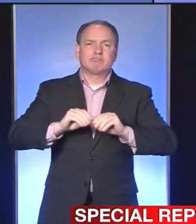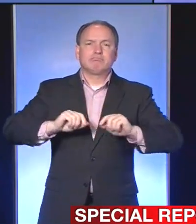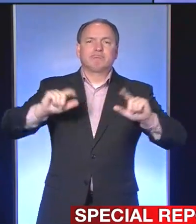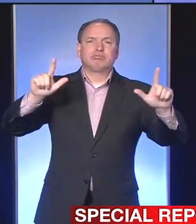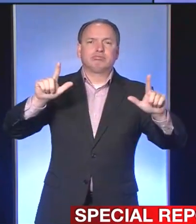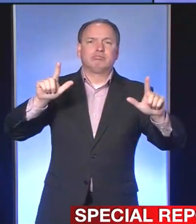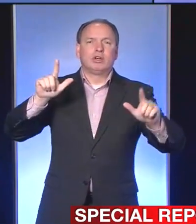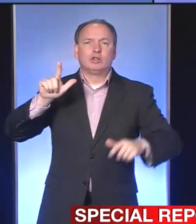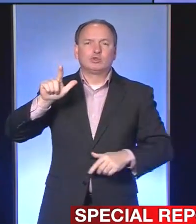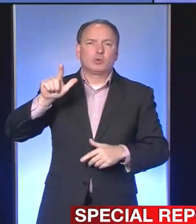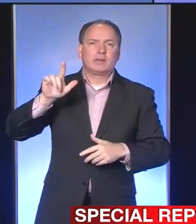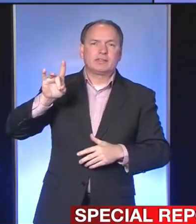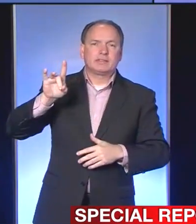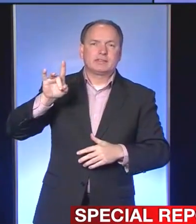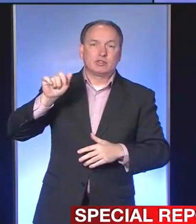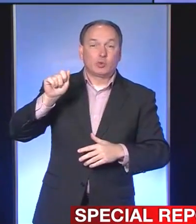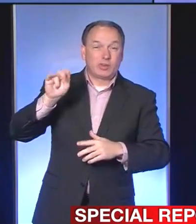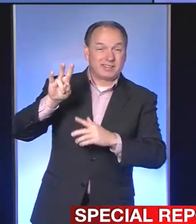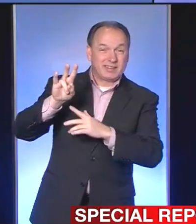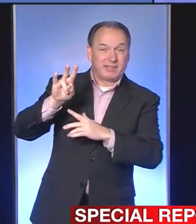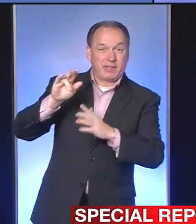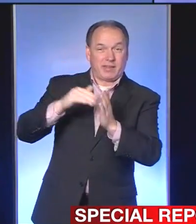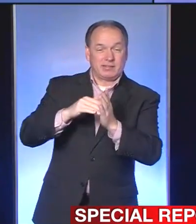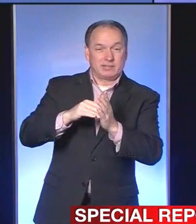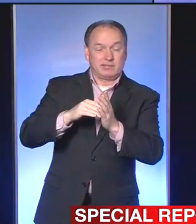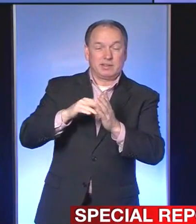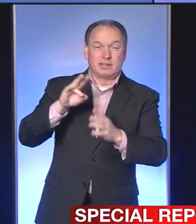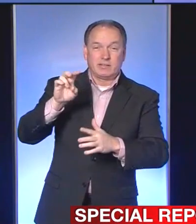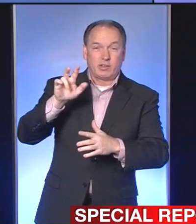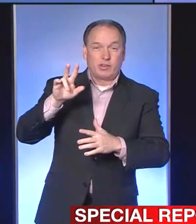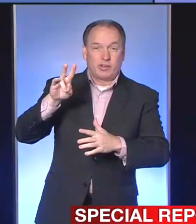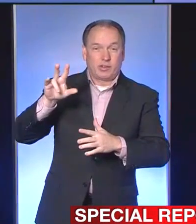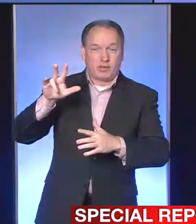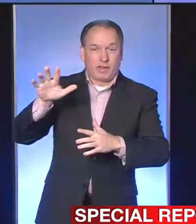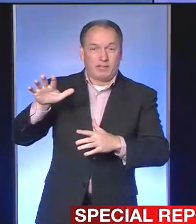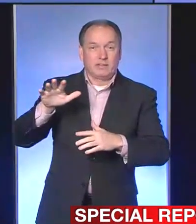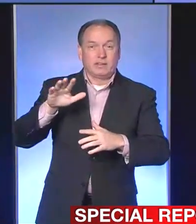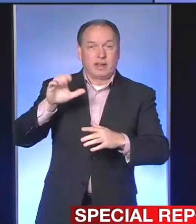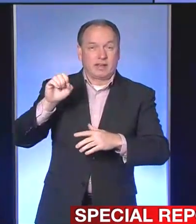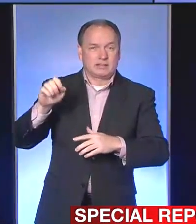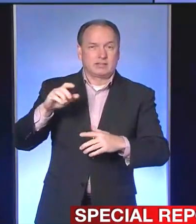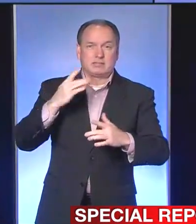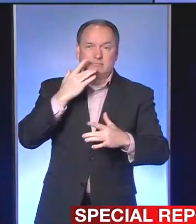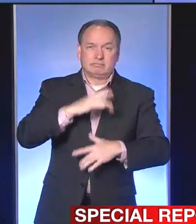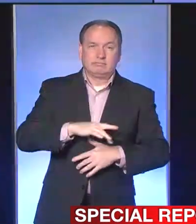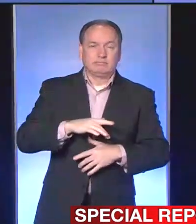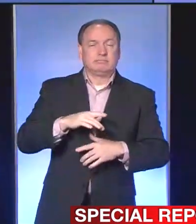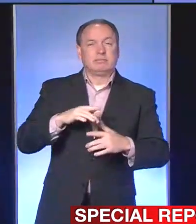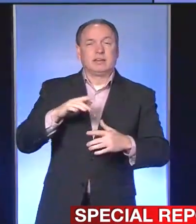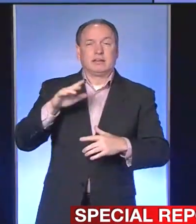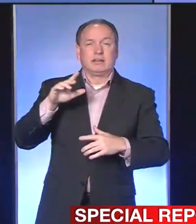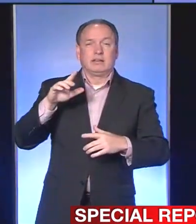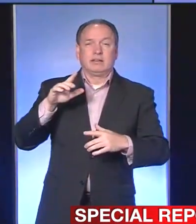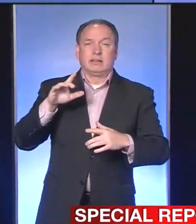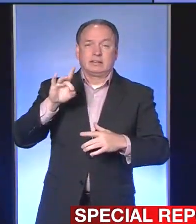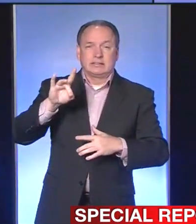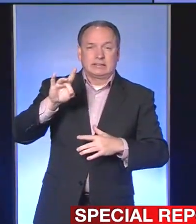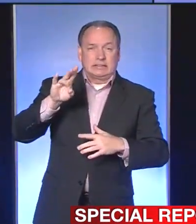,735 positive cases and unfortunately 707 deaths.